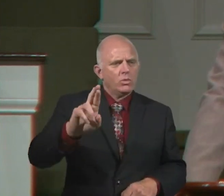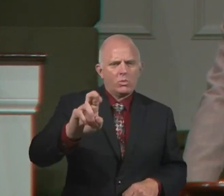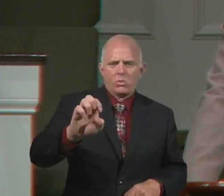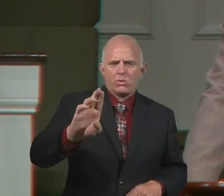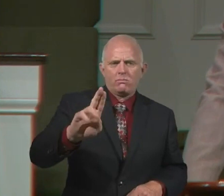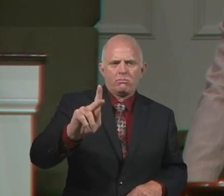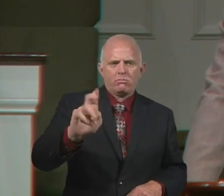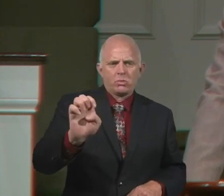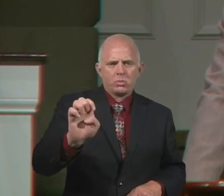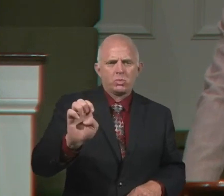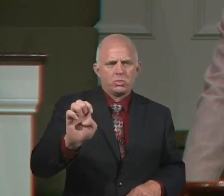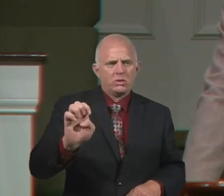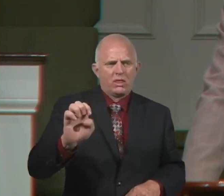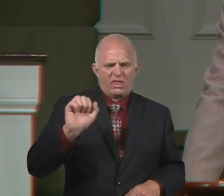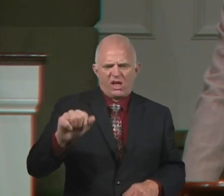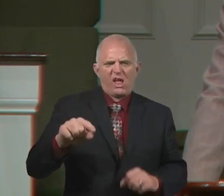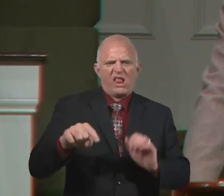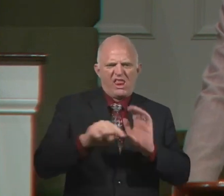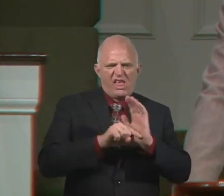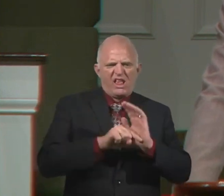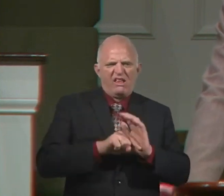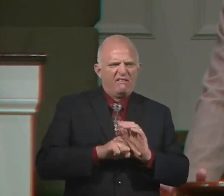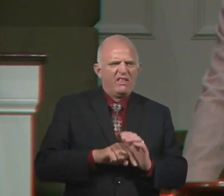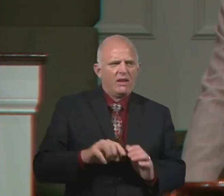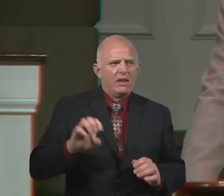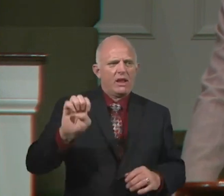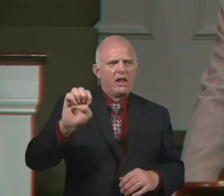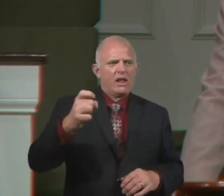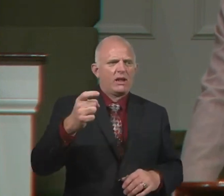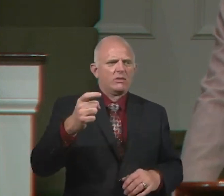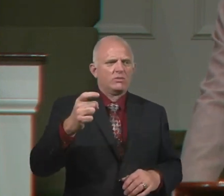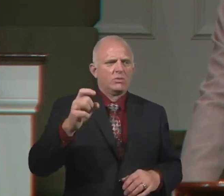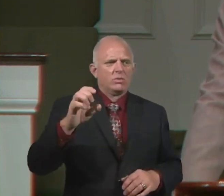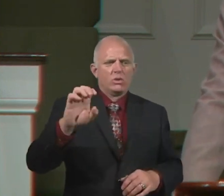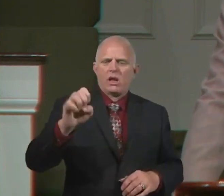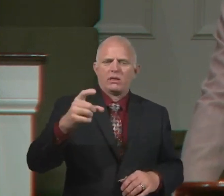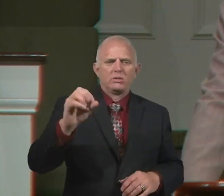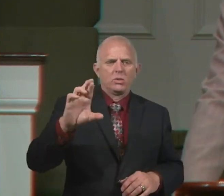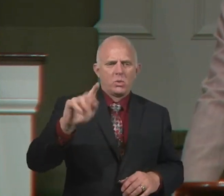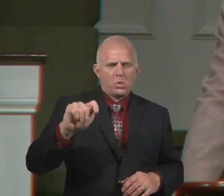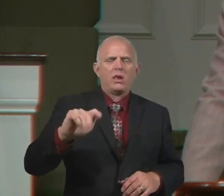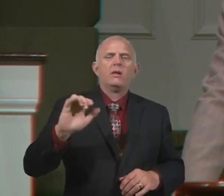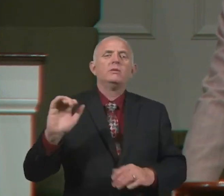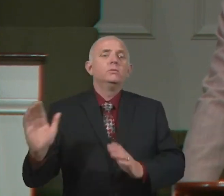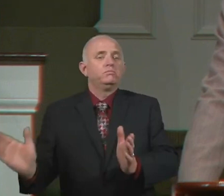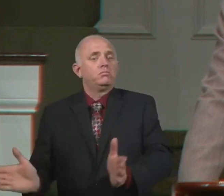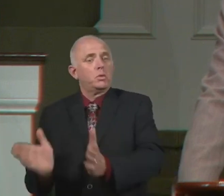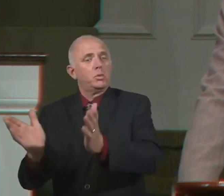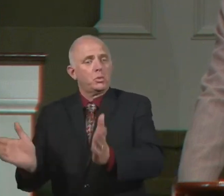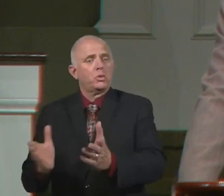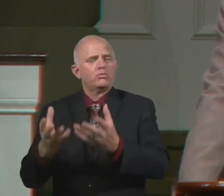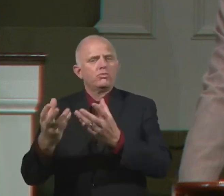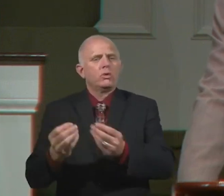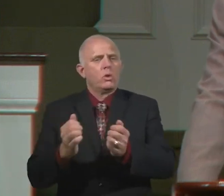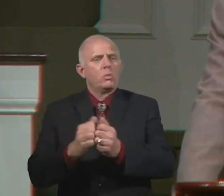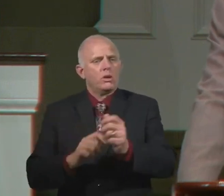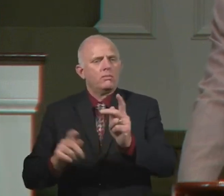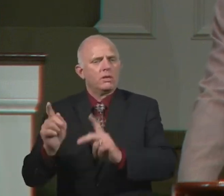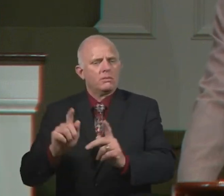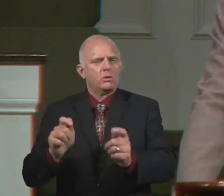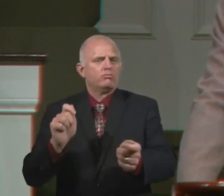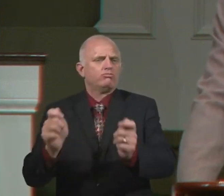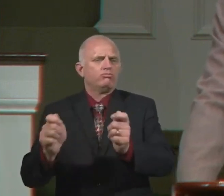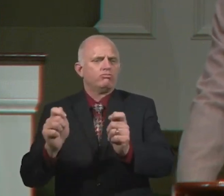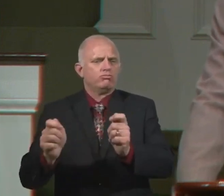A little negative. Exhort is more positive with all long-suffering. Be patient with people while they make adjustments. You don't change